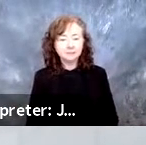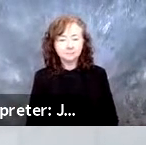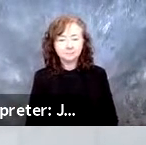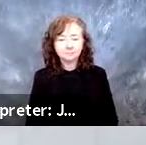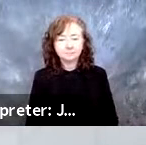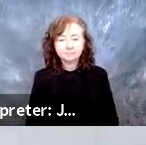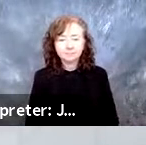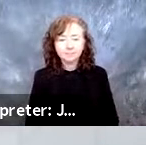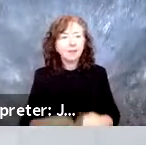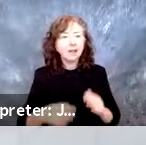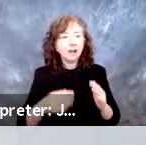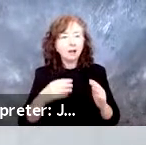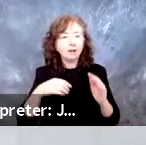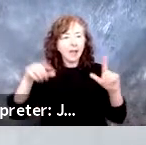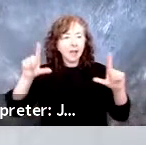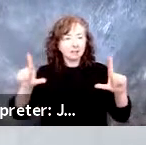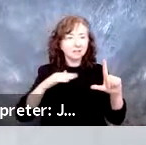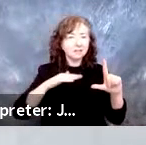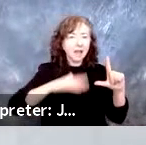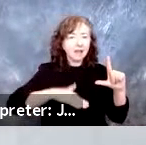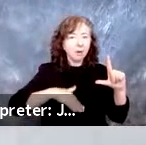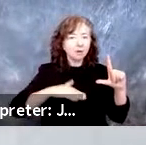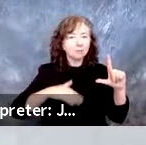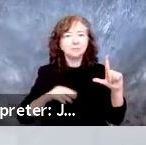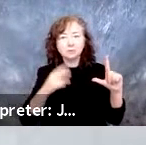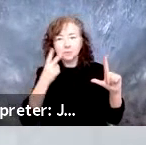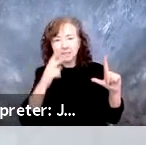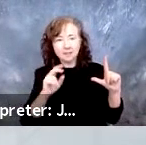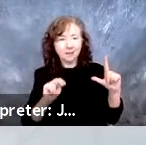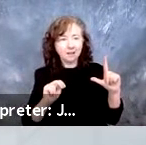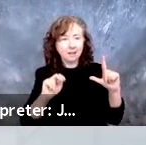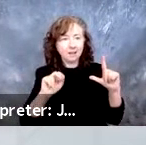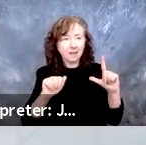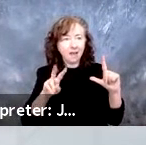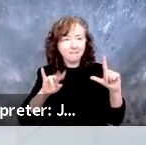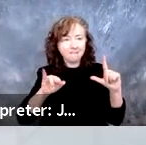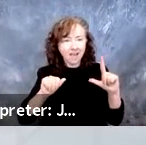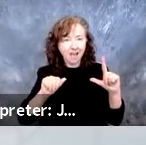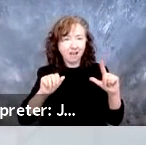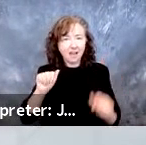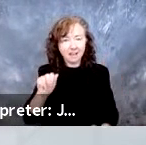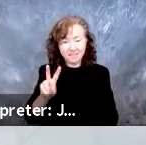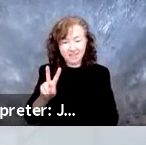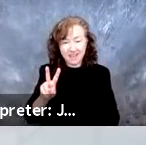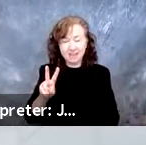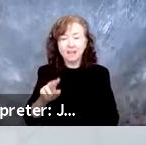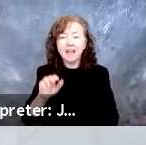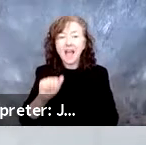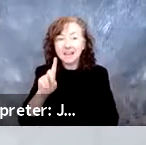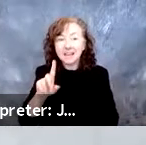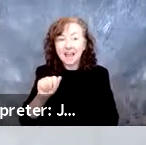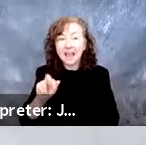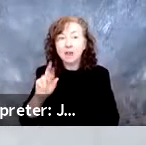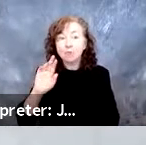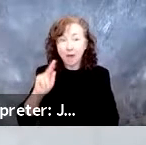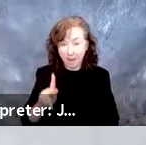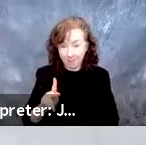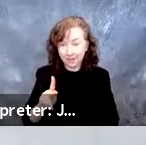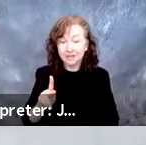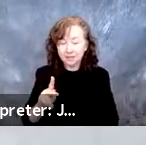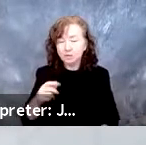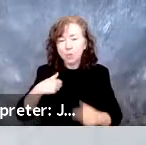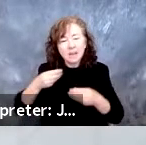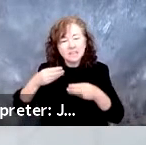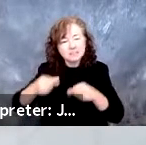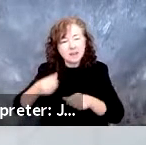that vehicle at the bottom is a Navia autonomous vehicle that has an ADA ramp solution that we spent a few years